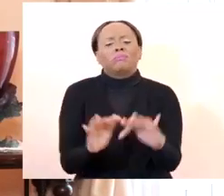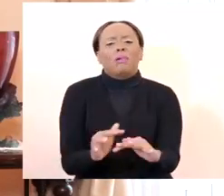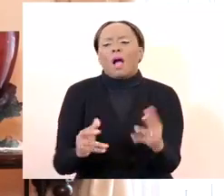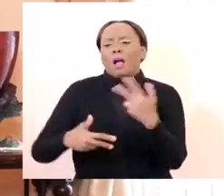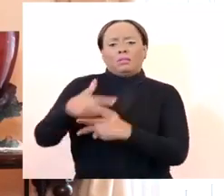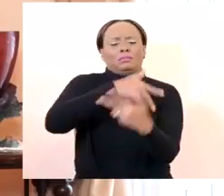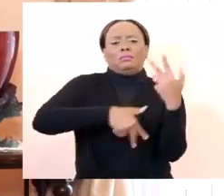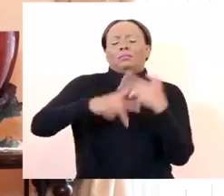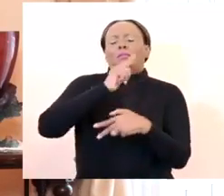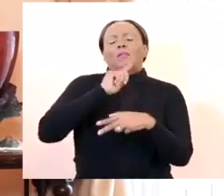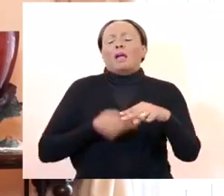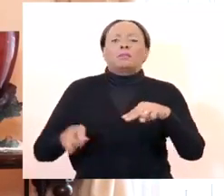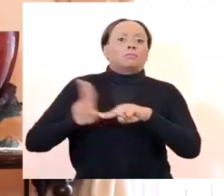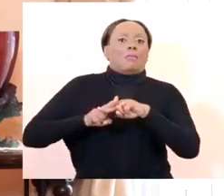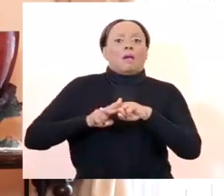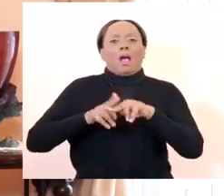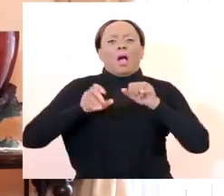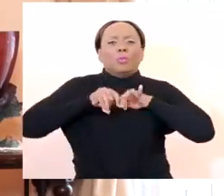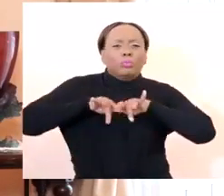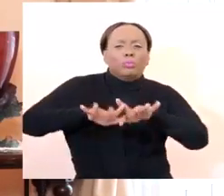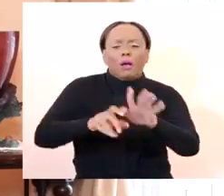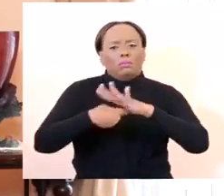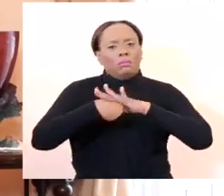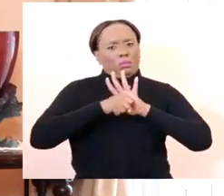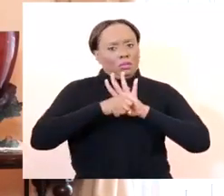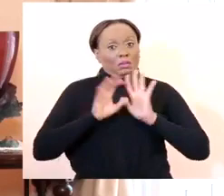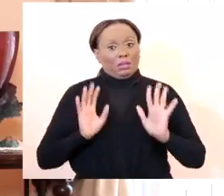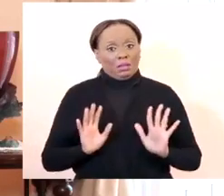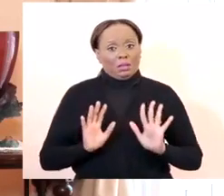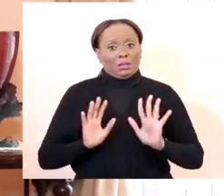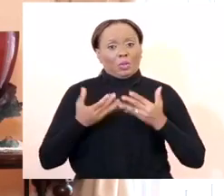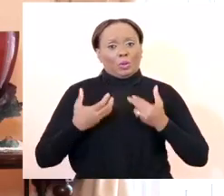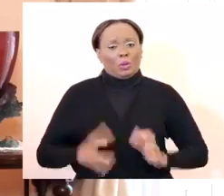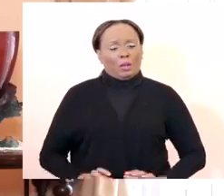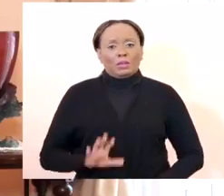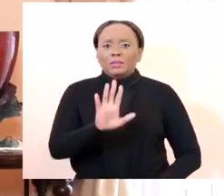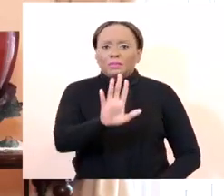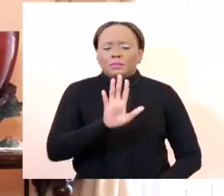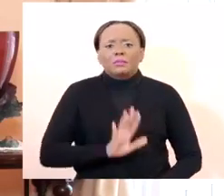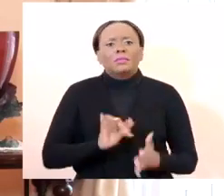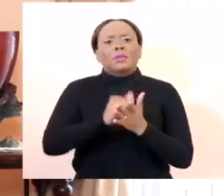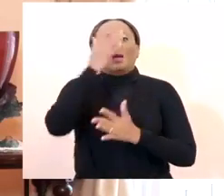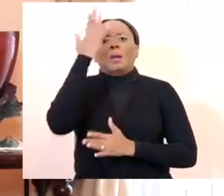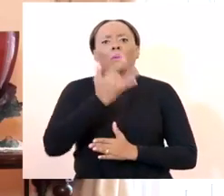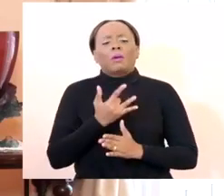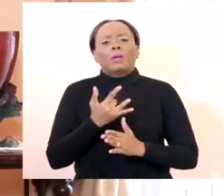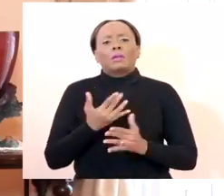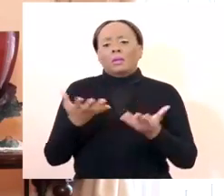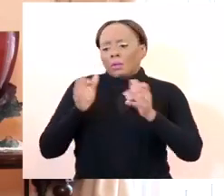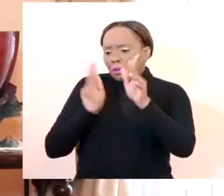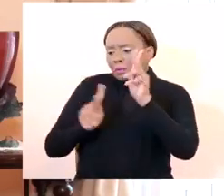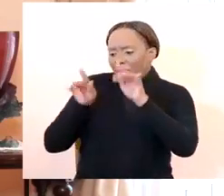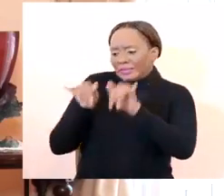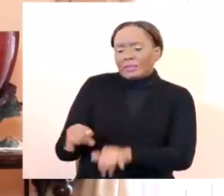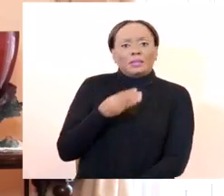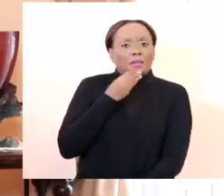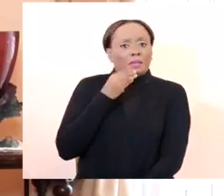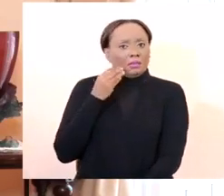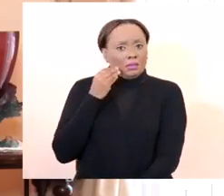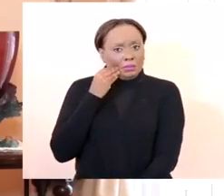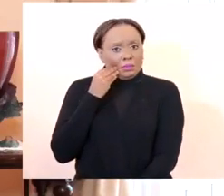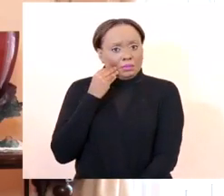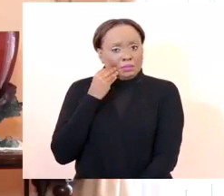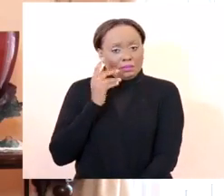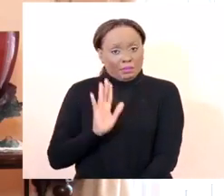the risk of the spread of the virus. And that is where this directive is intended to take us. But